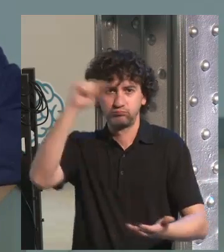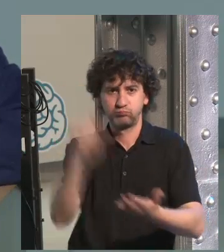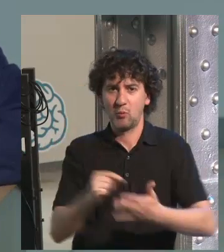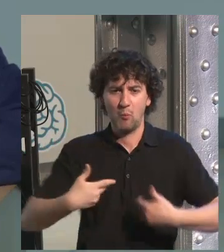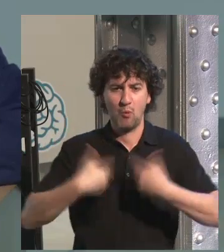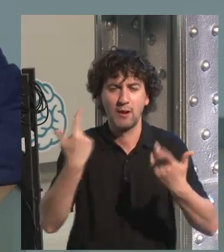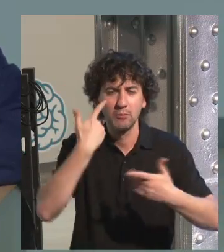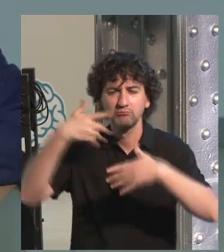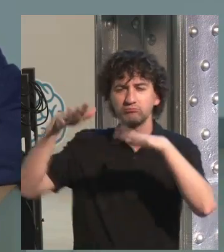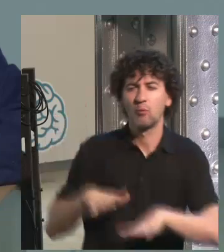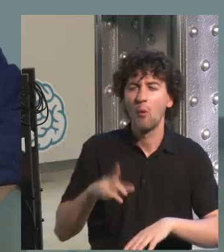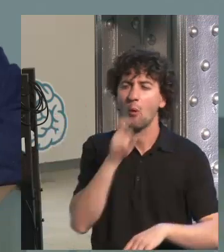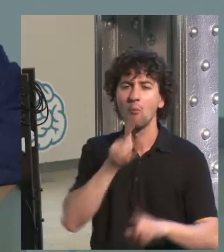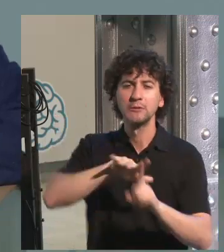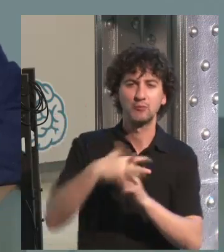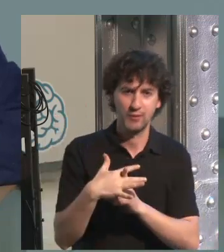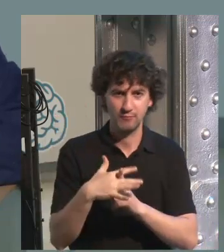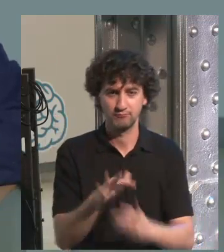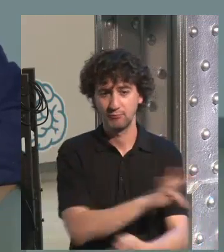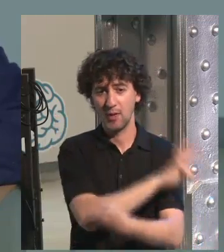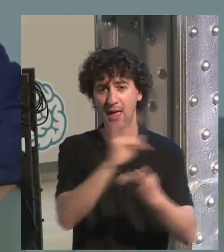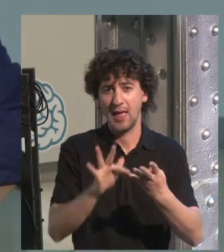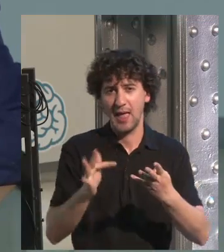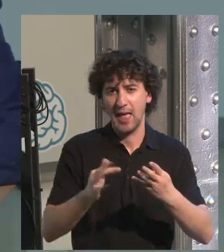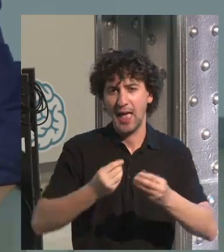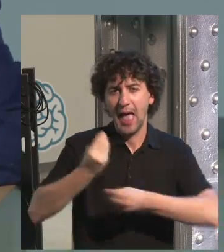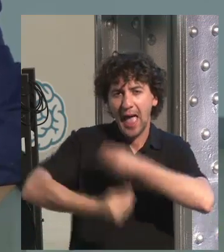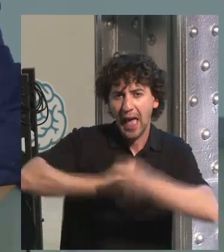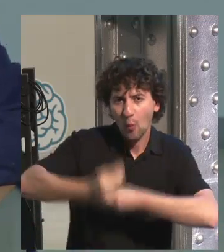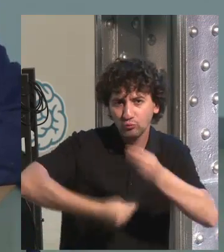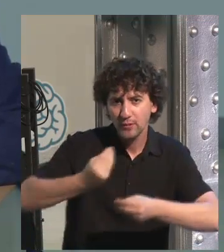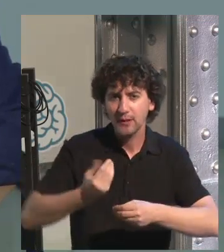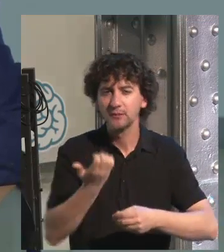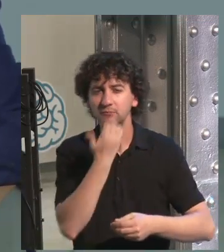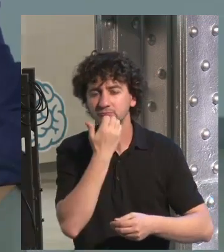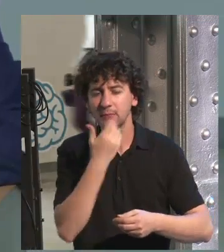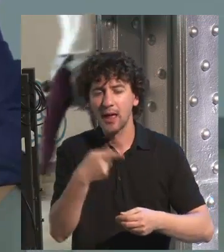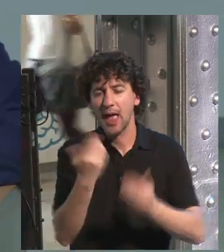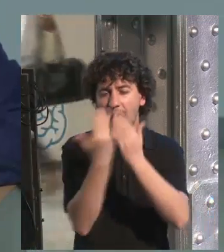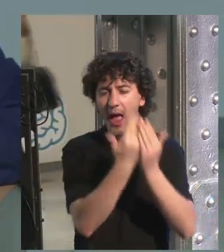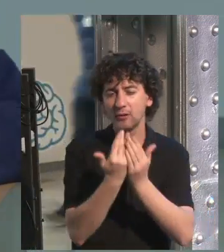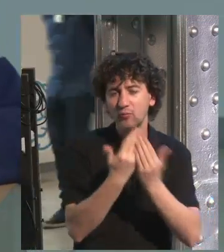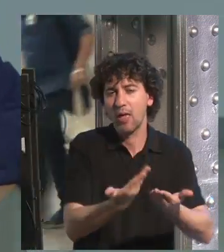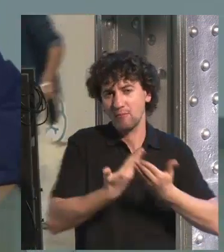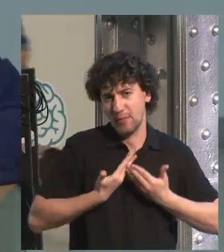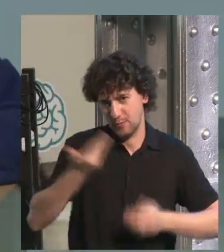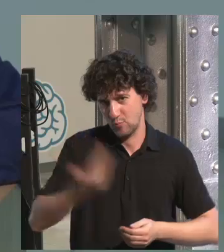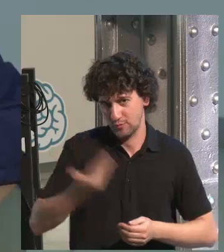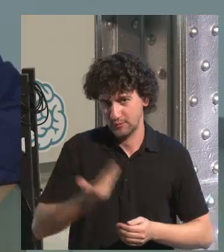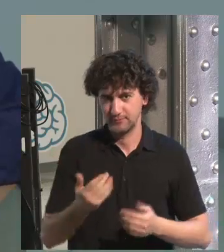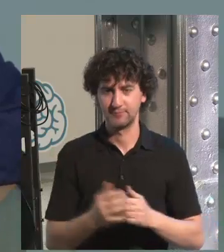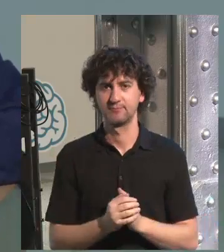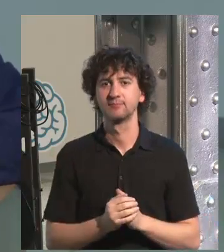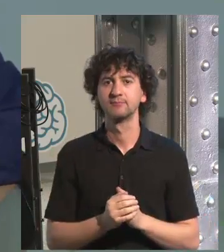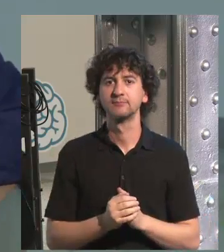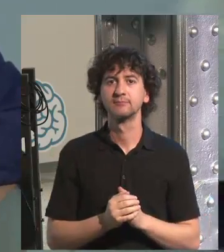or, for example, when you, well, this executive attention that is the one that we